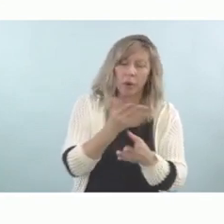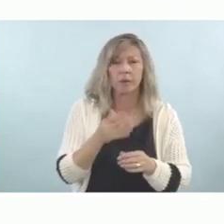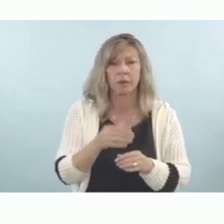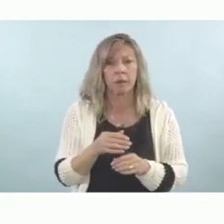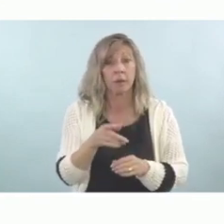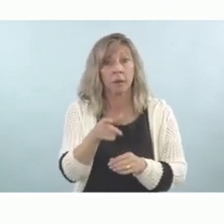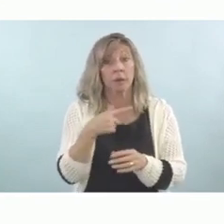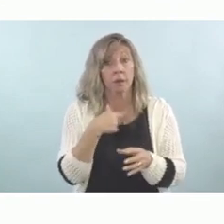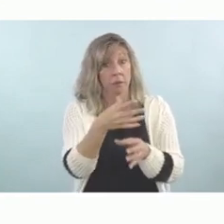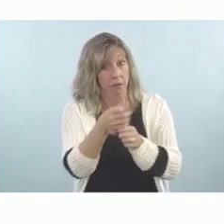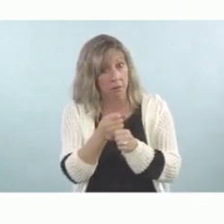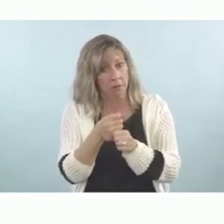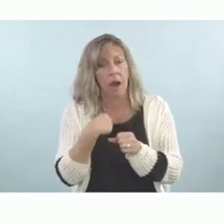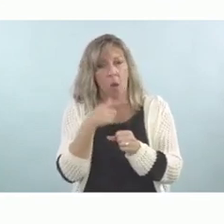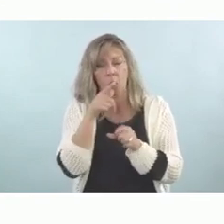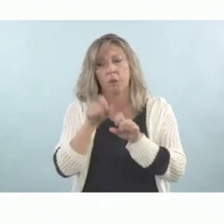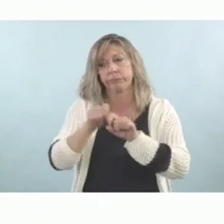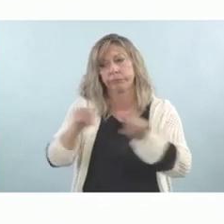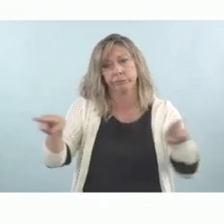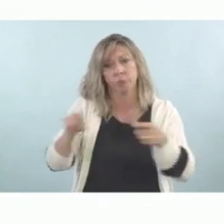forward it to the people who are attending.